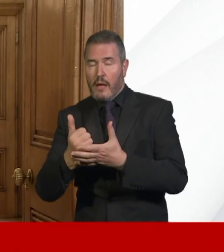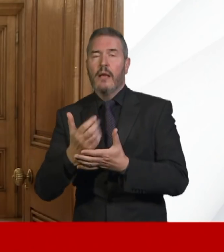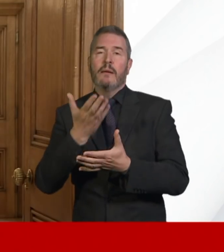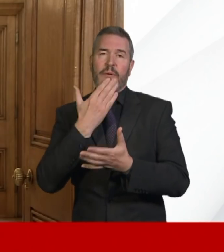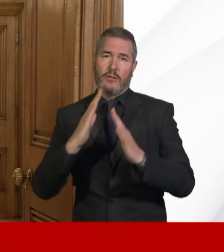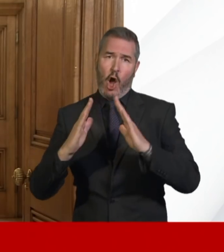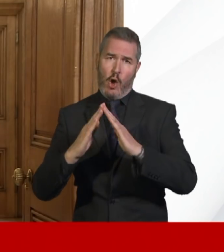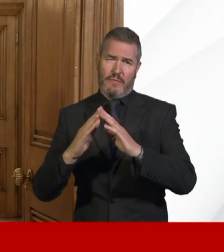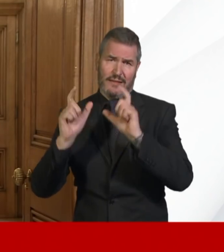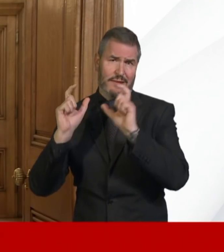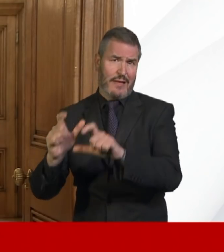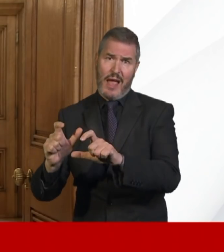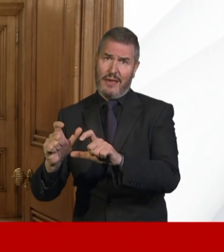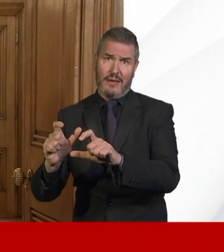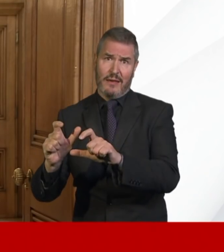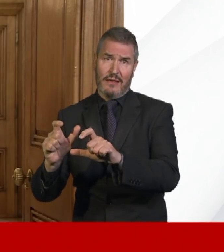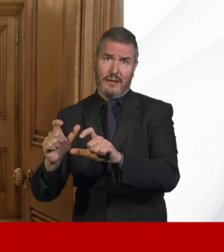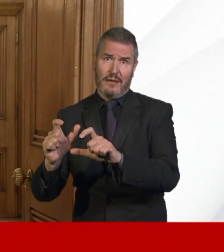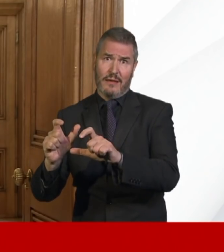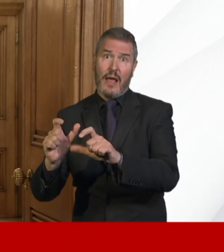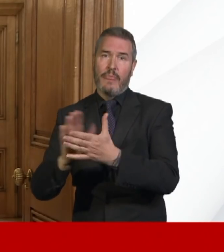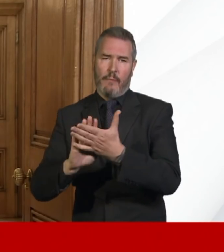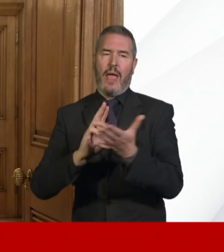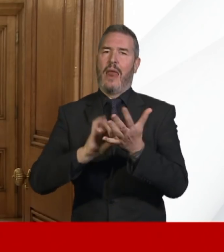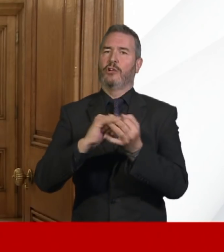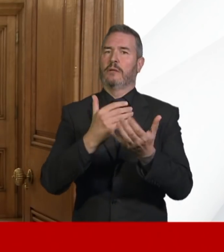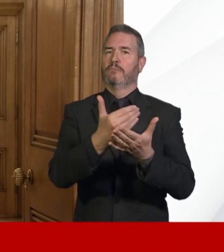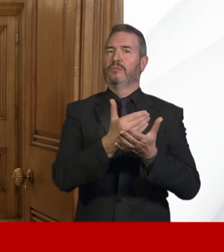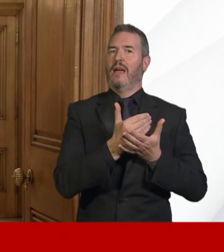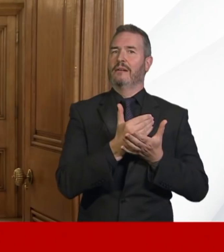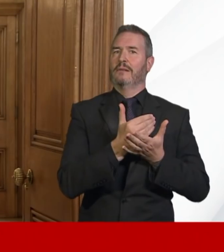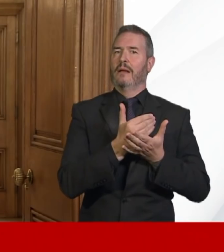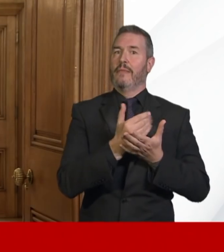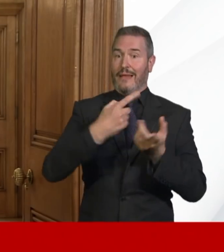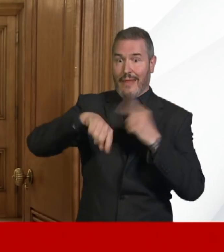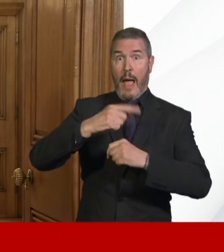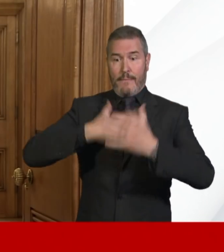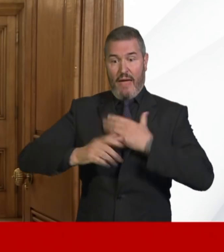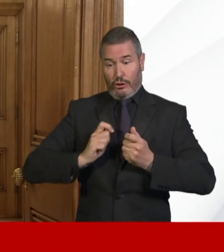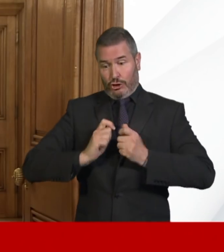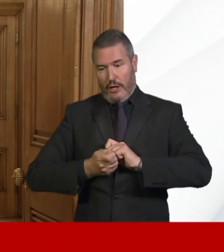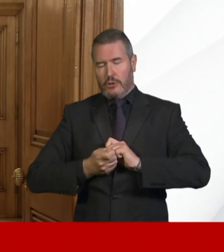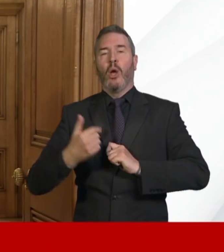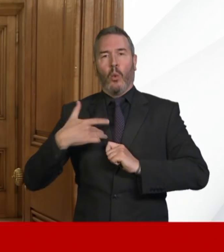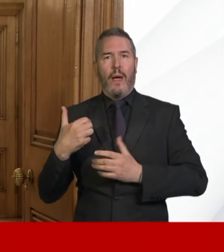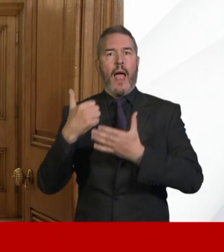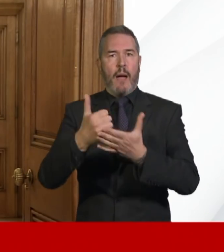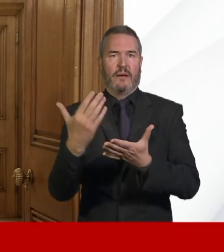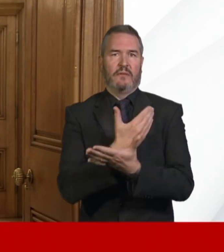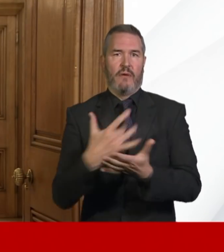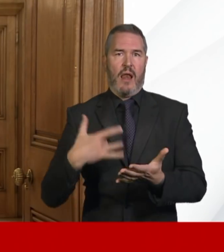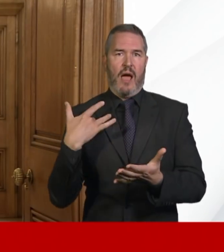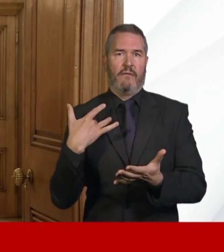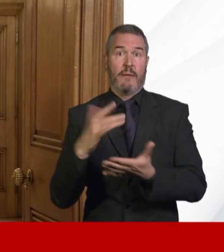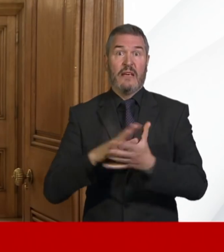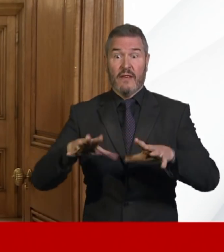the NHS, and that is the way that we can all save lives and begin to turn the tide on